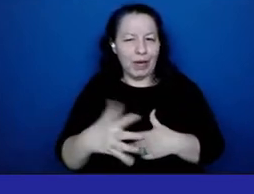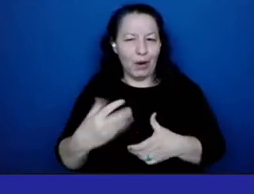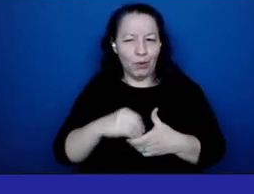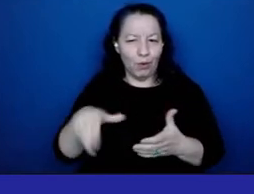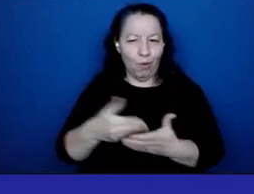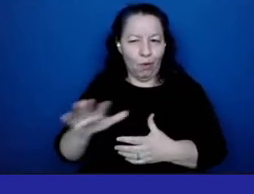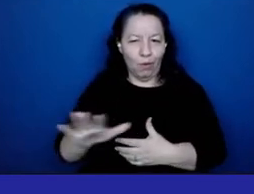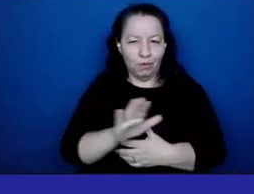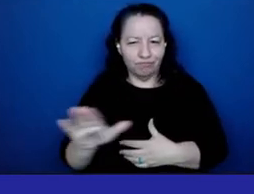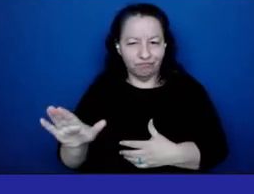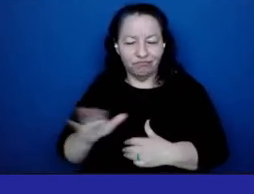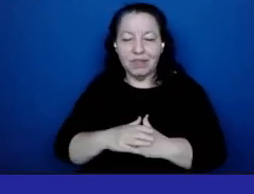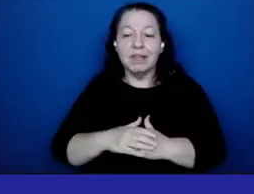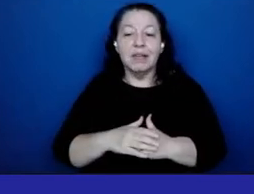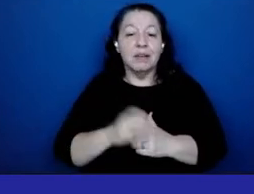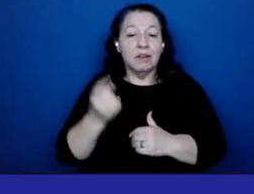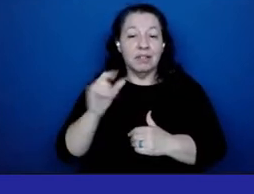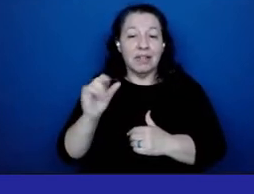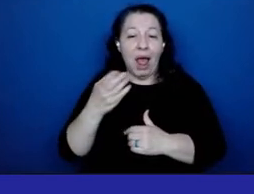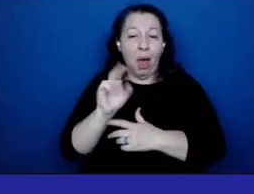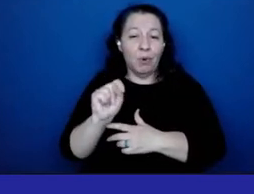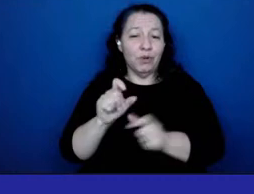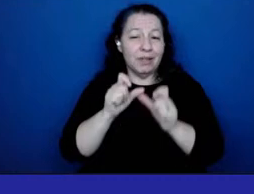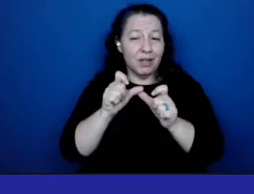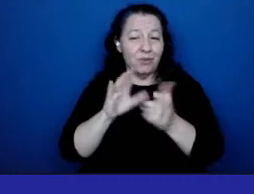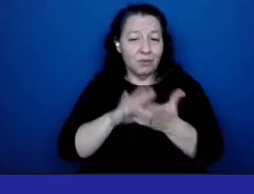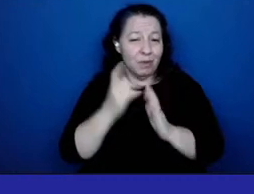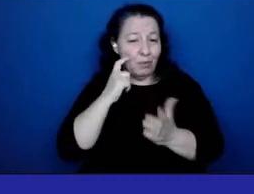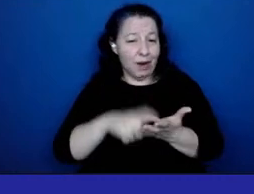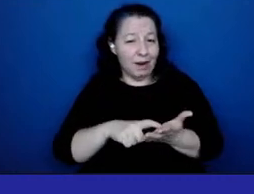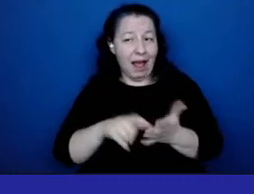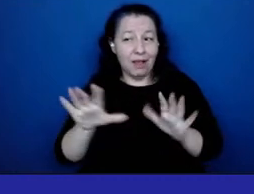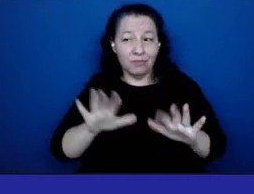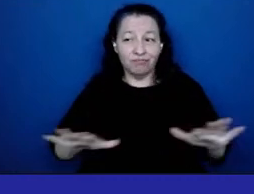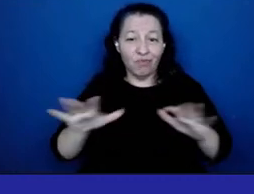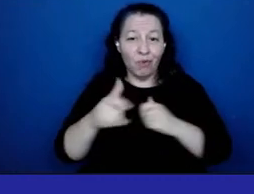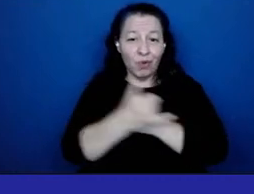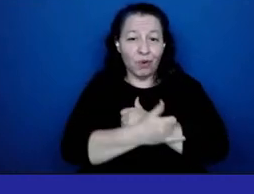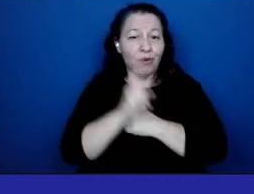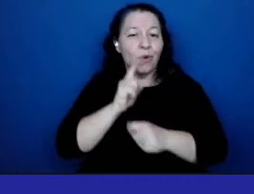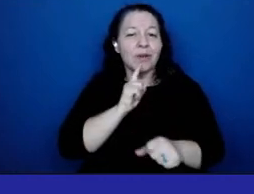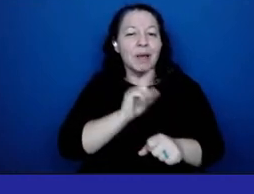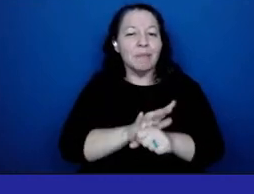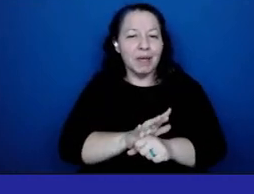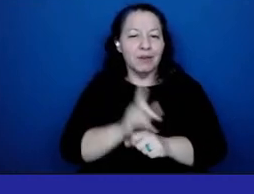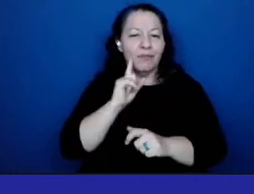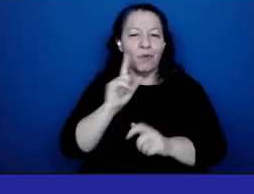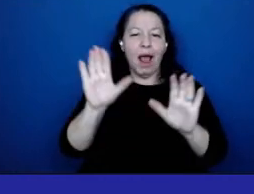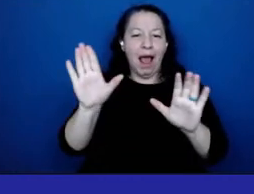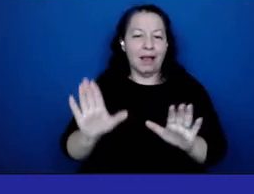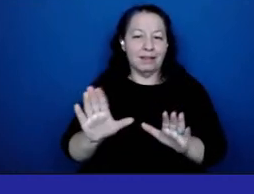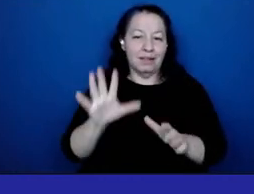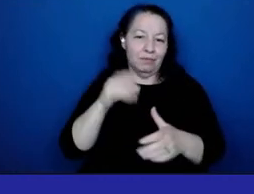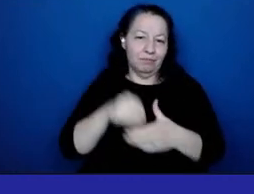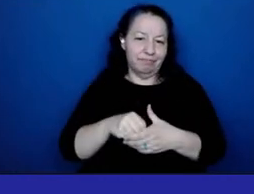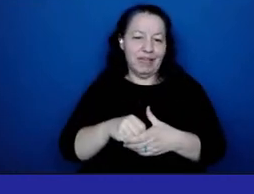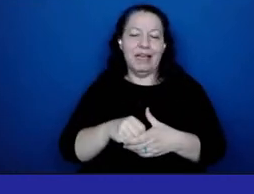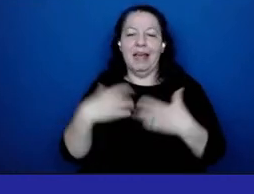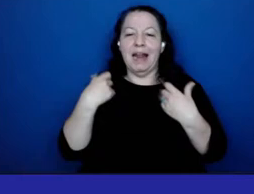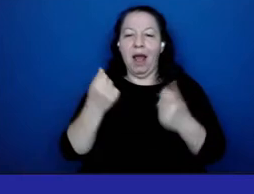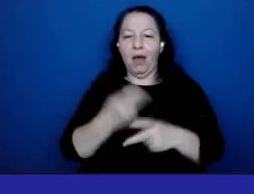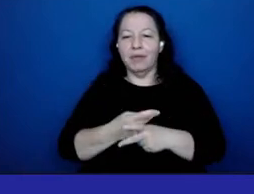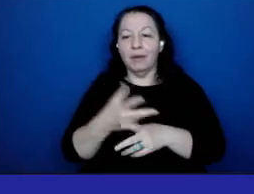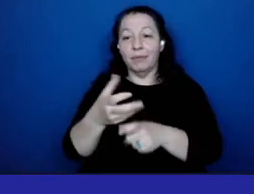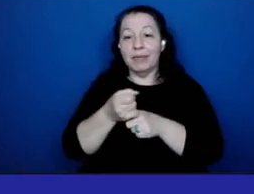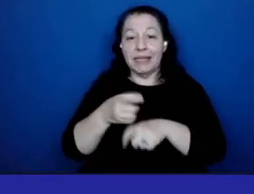hospital continues to be recognized nationally for let's for its commitment to excellence in healthcare the hospital received diamond recognition